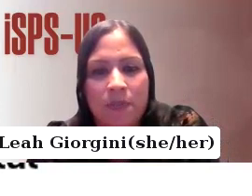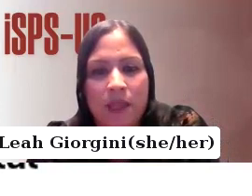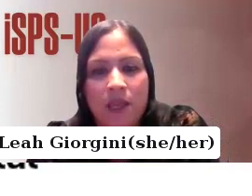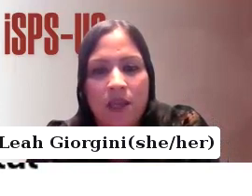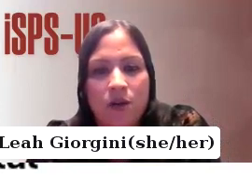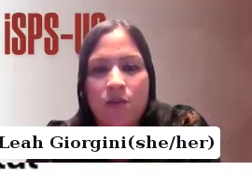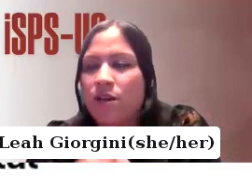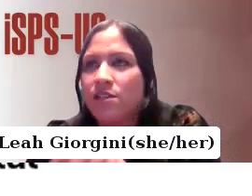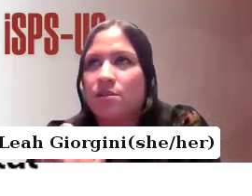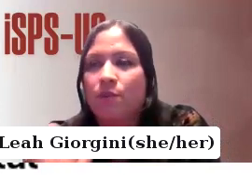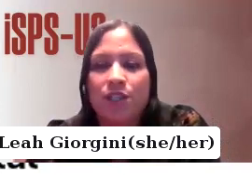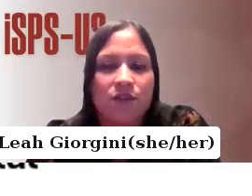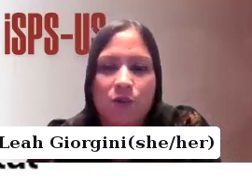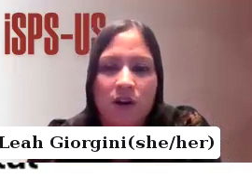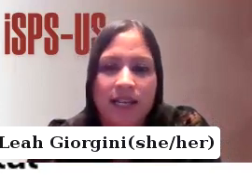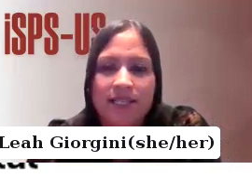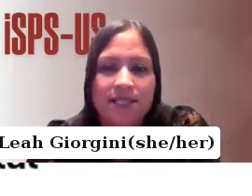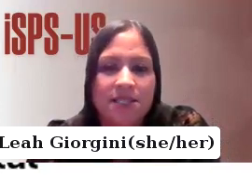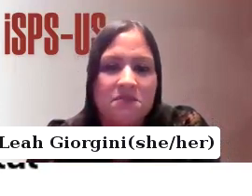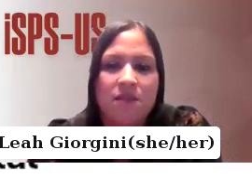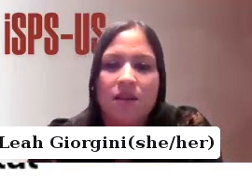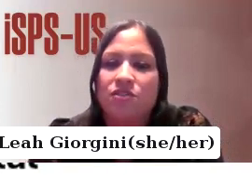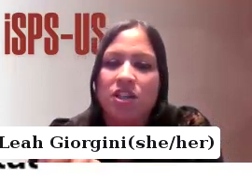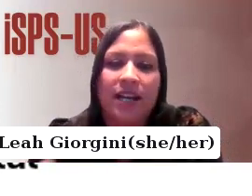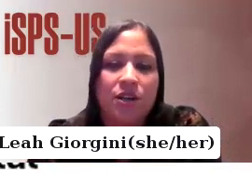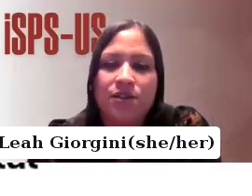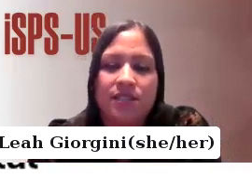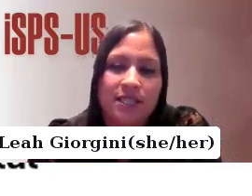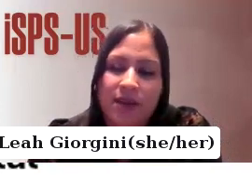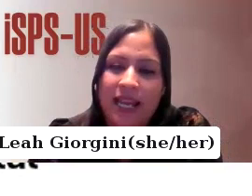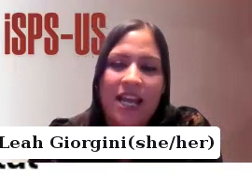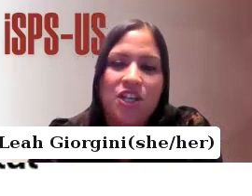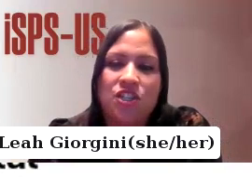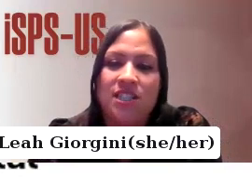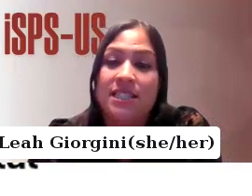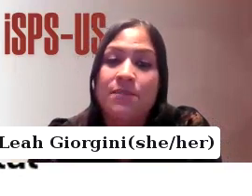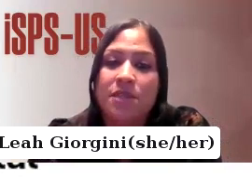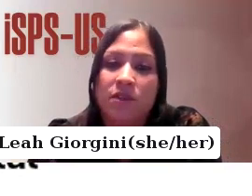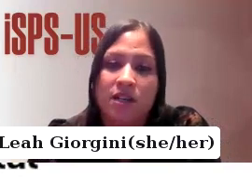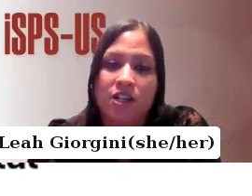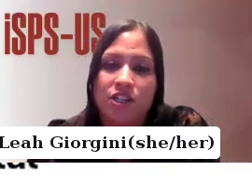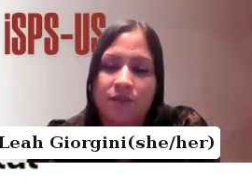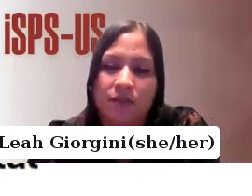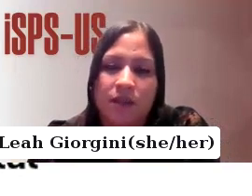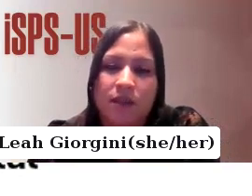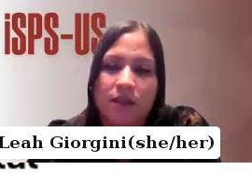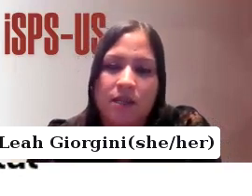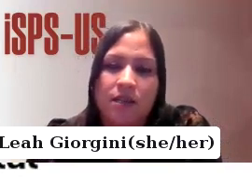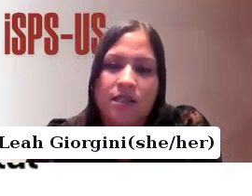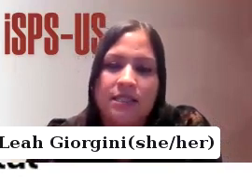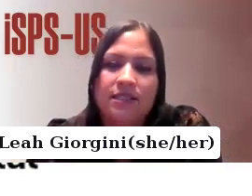model in which most of our work is on diagnosis medication and symptom reduction